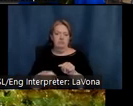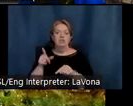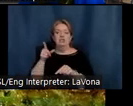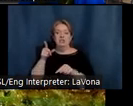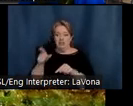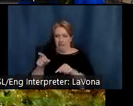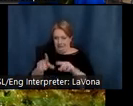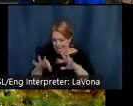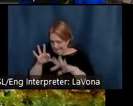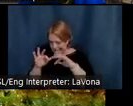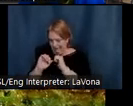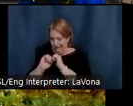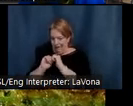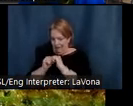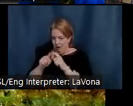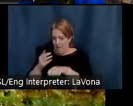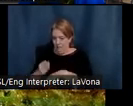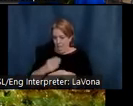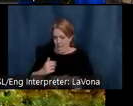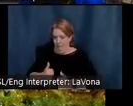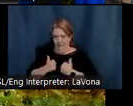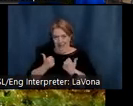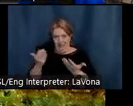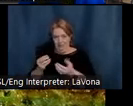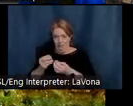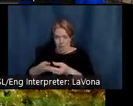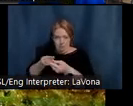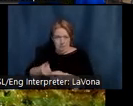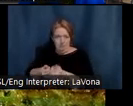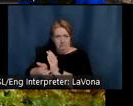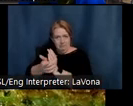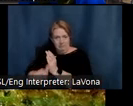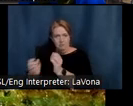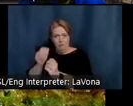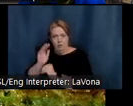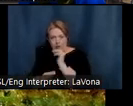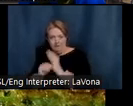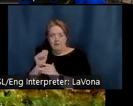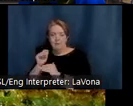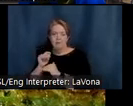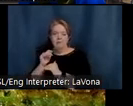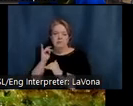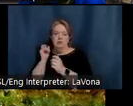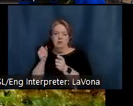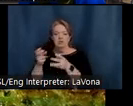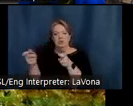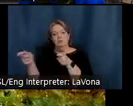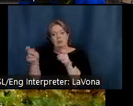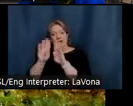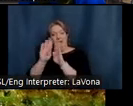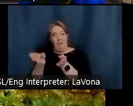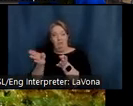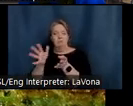ways to make their life in Brown County efficient and comfortable. Selma ran the household both